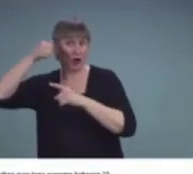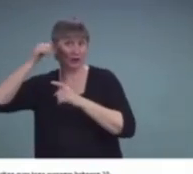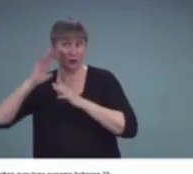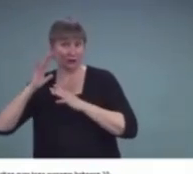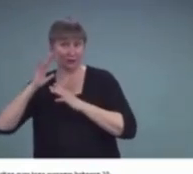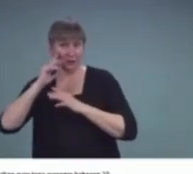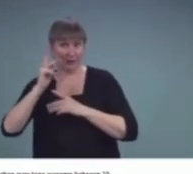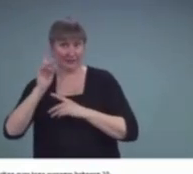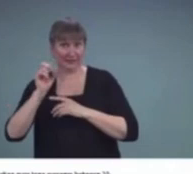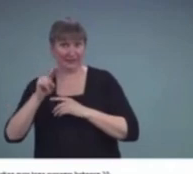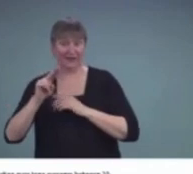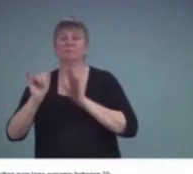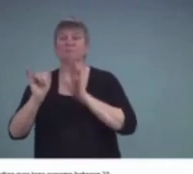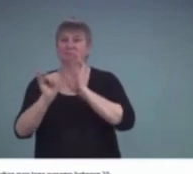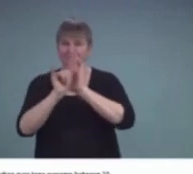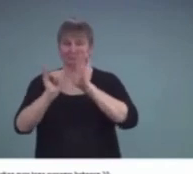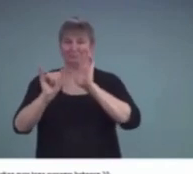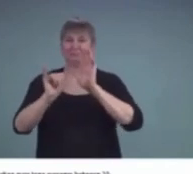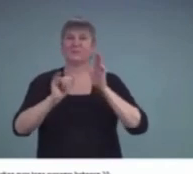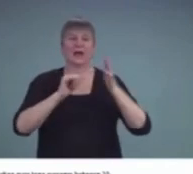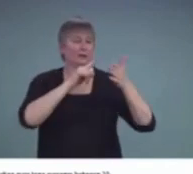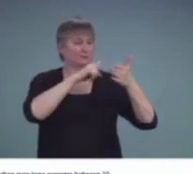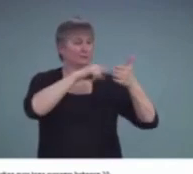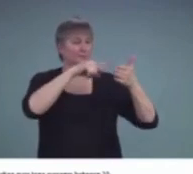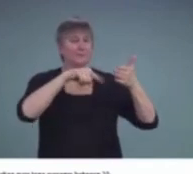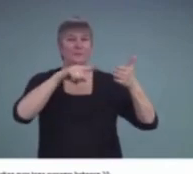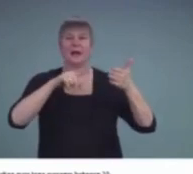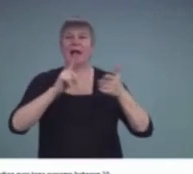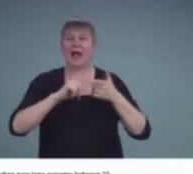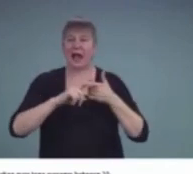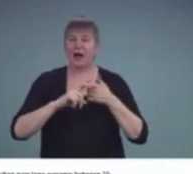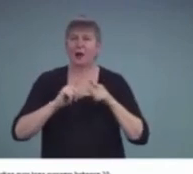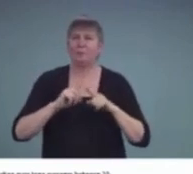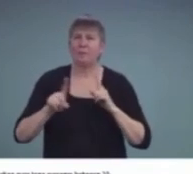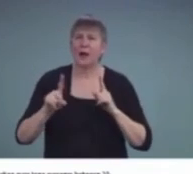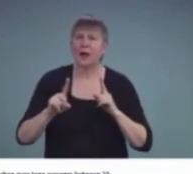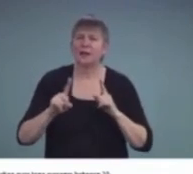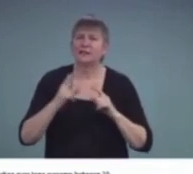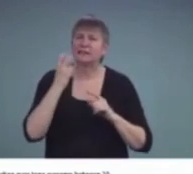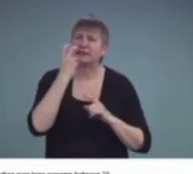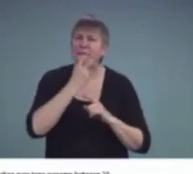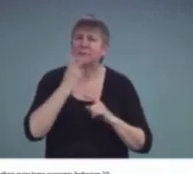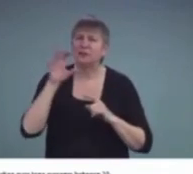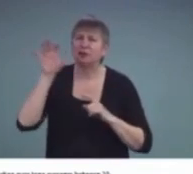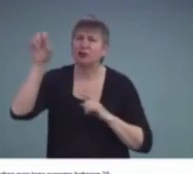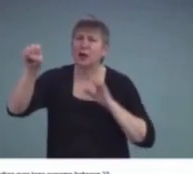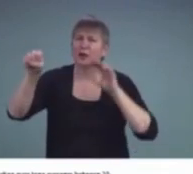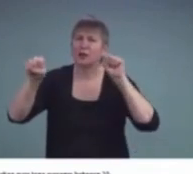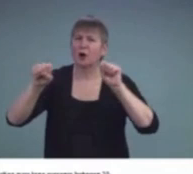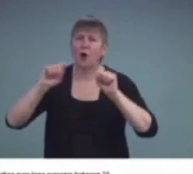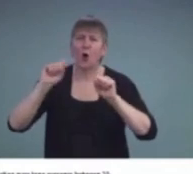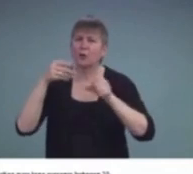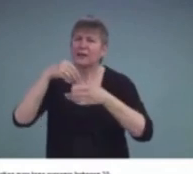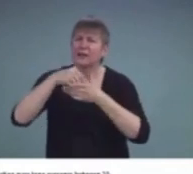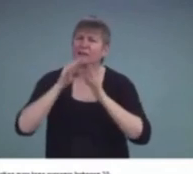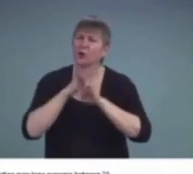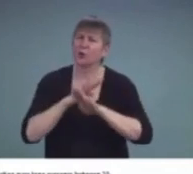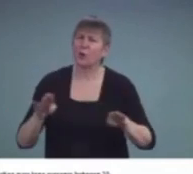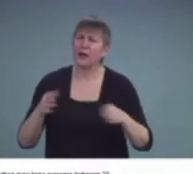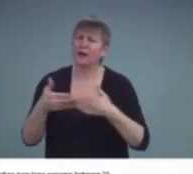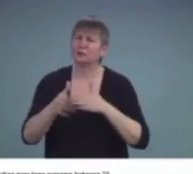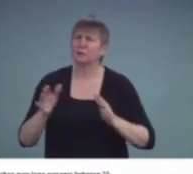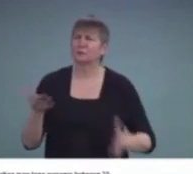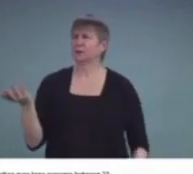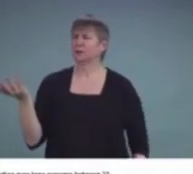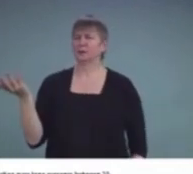and only did speech discrimination and quiet. And how we could expand on our evaluations to really